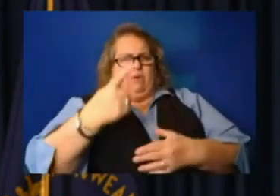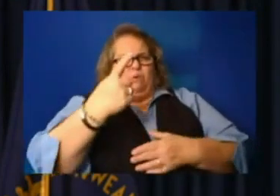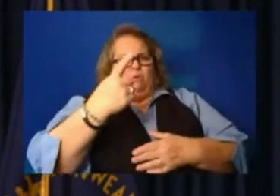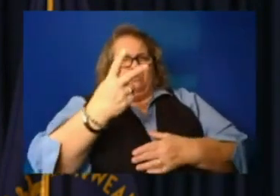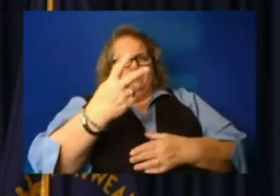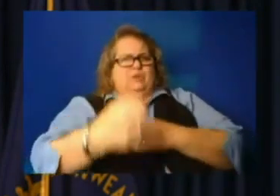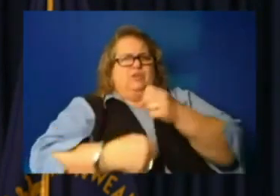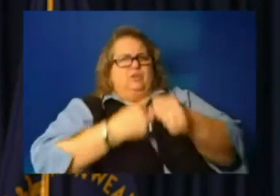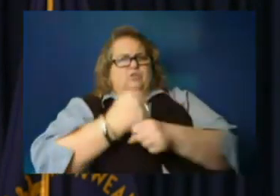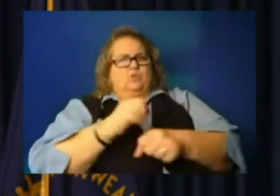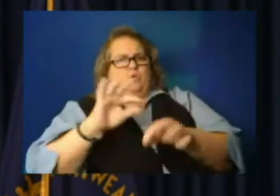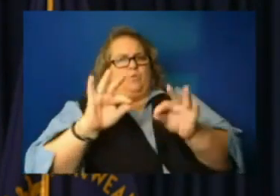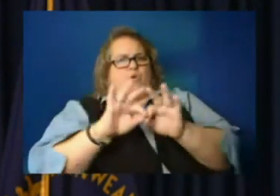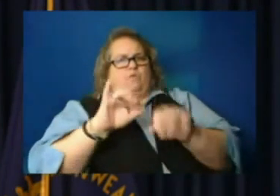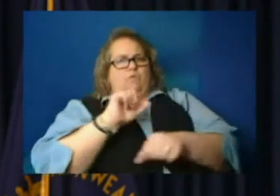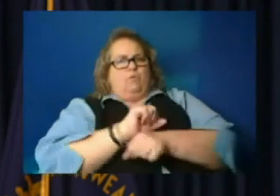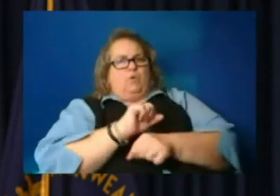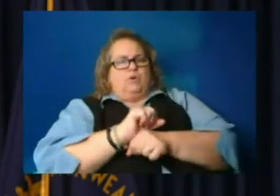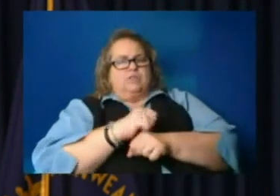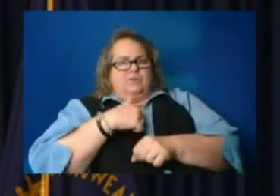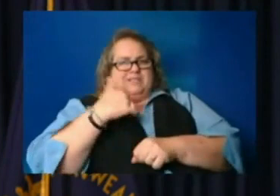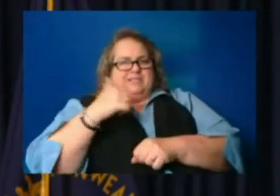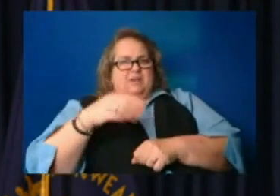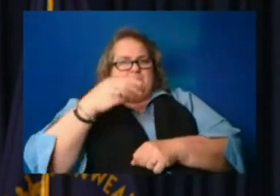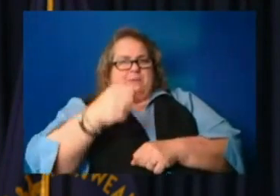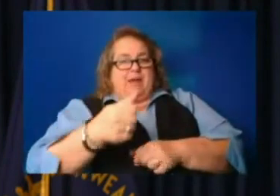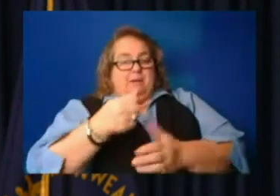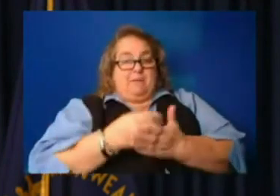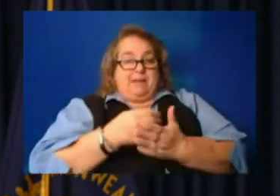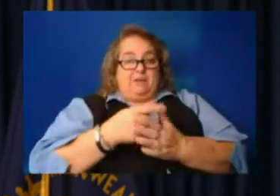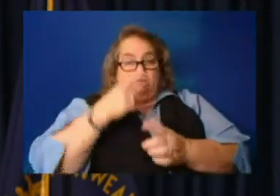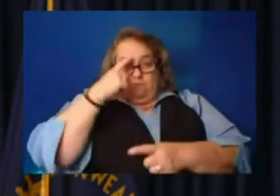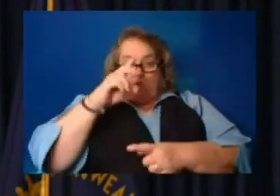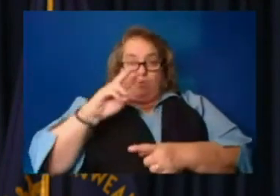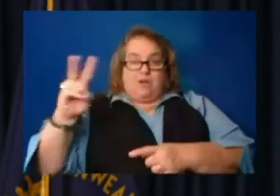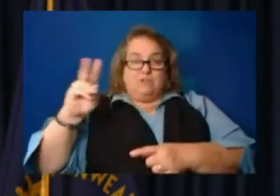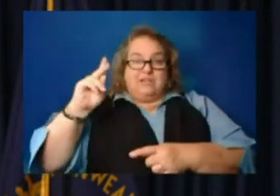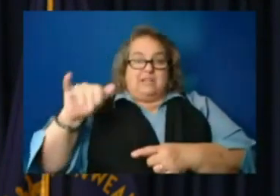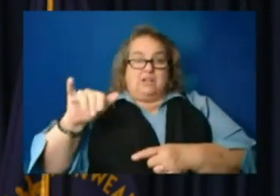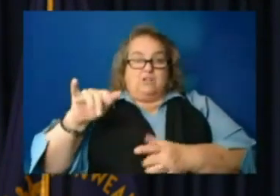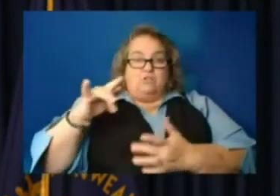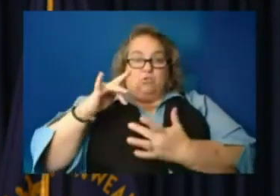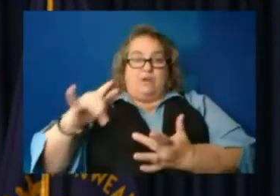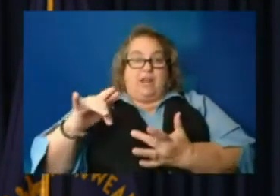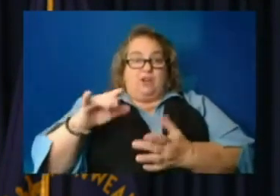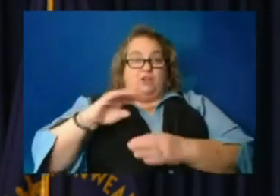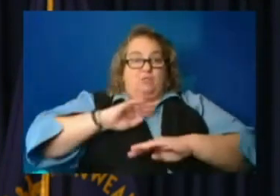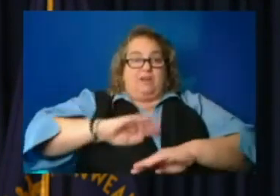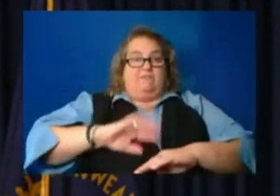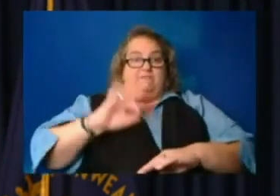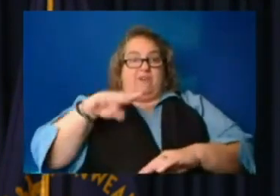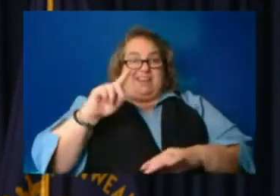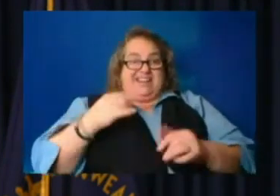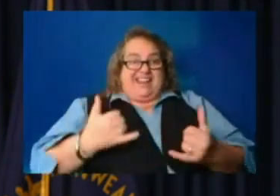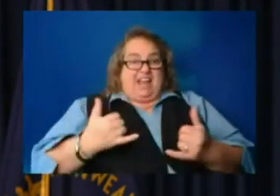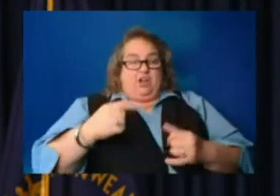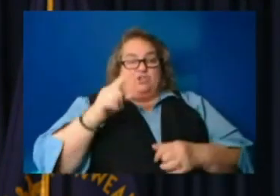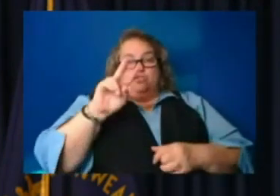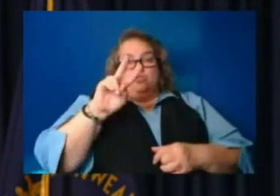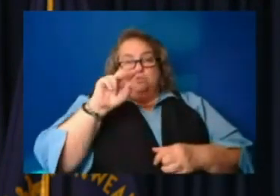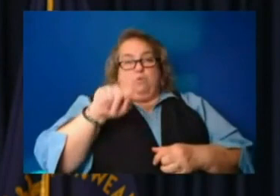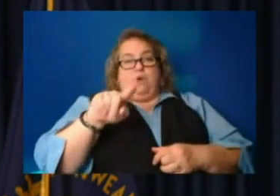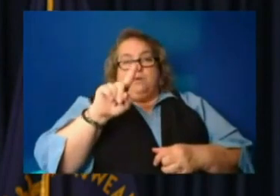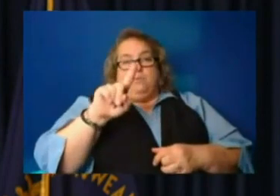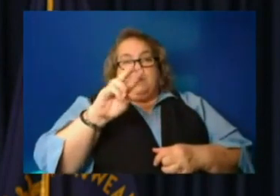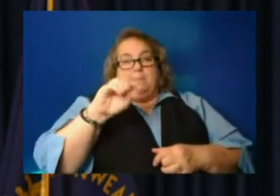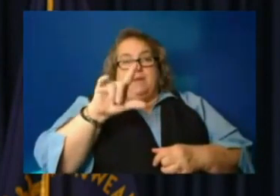dollars from the Western Kentucky tornado relief fund right now. I think 2.1 million has gone out to farmers for